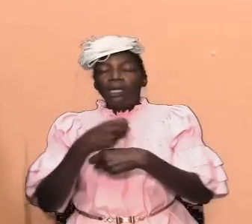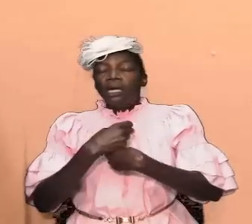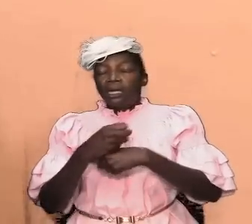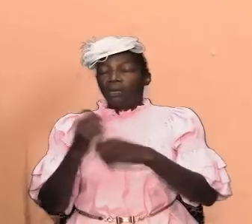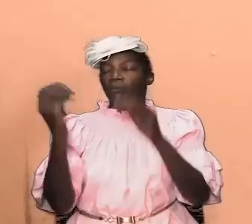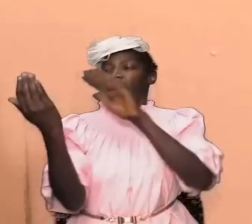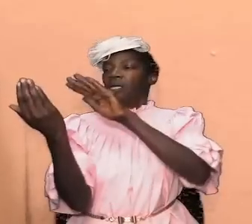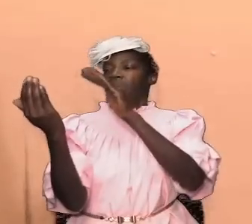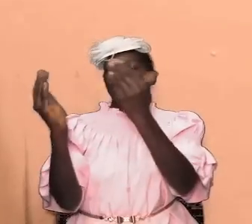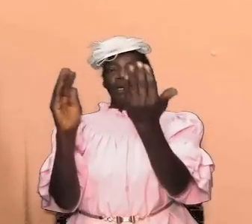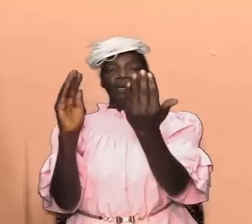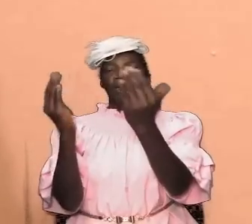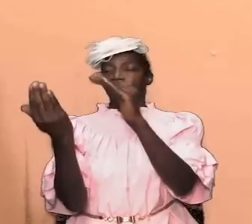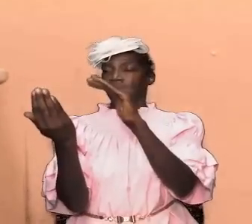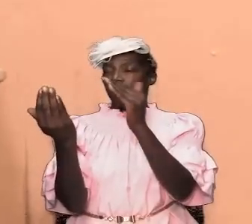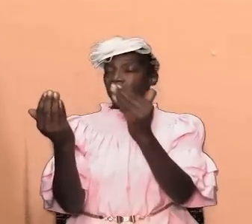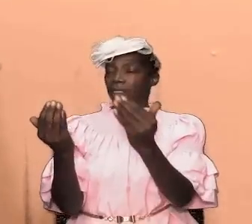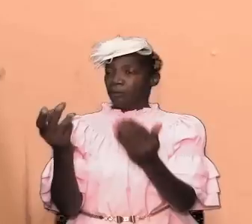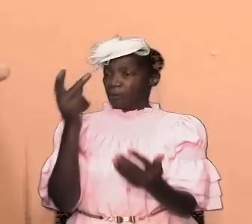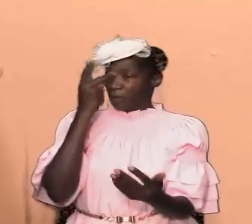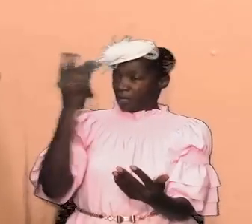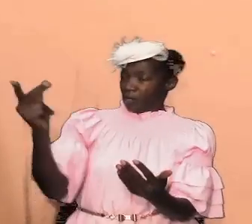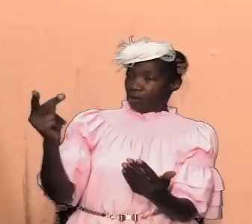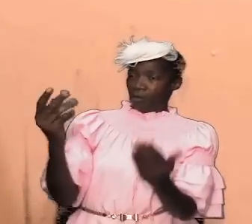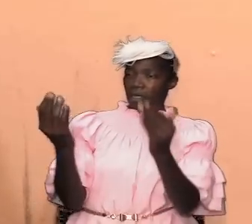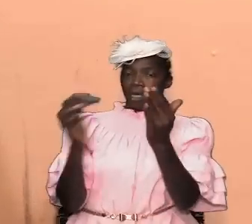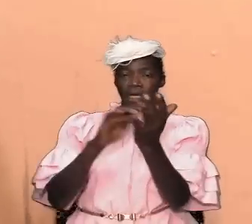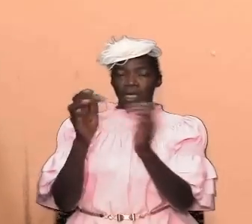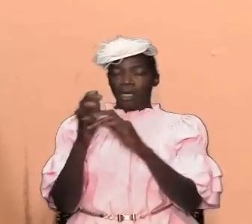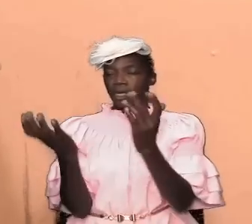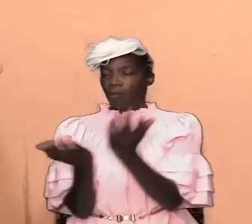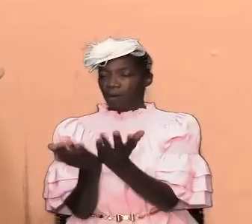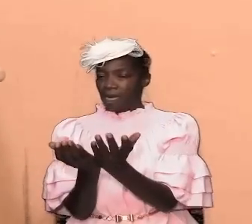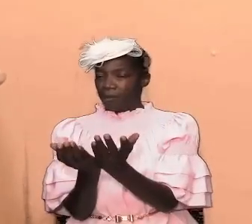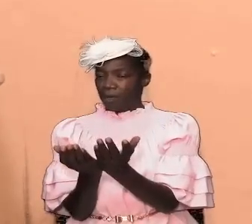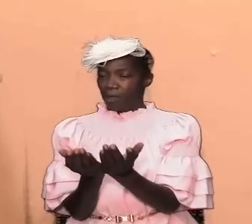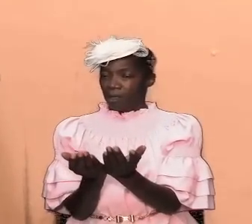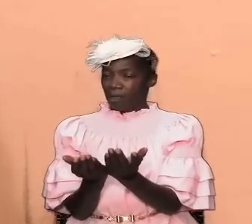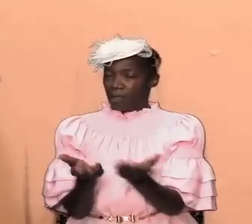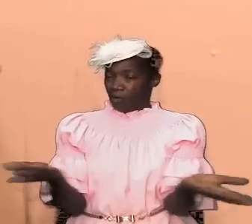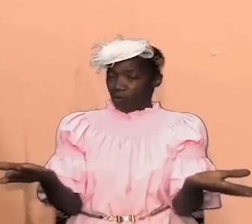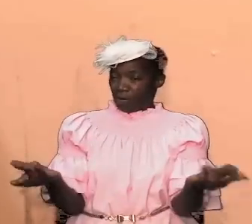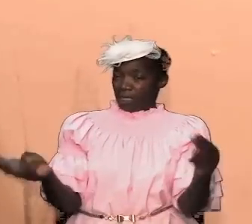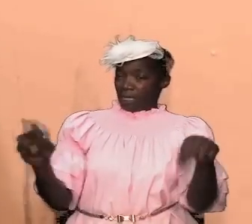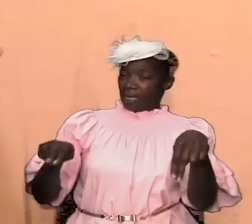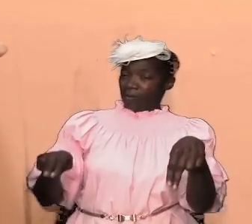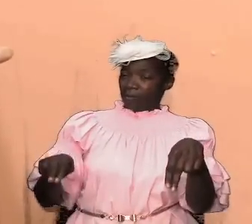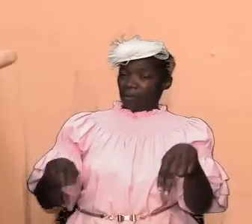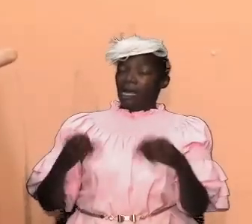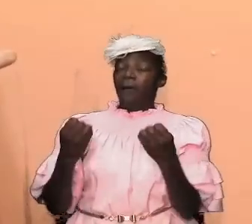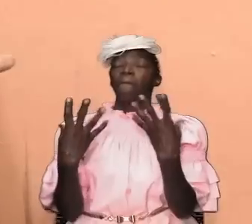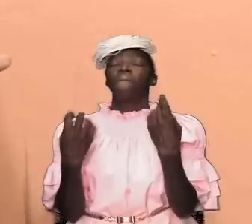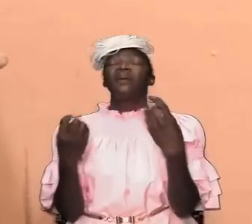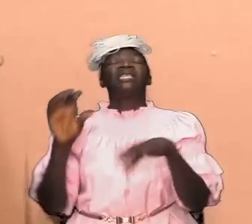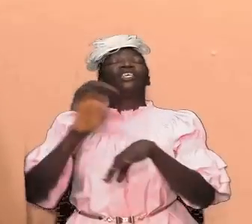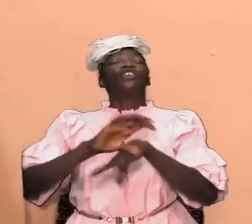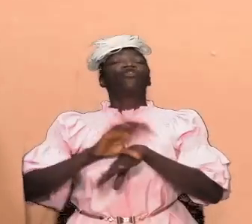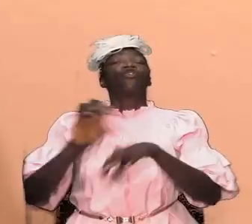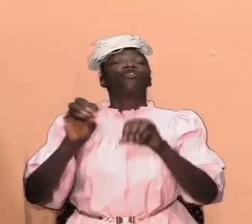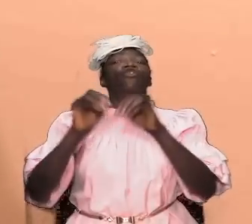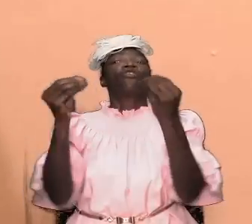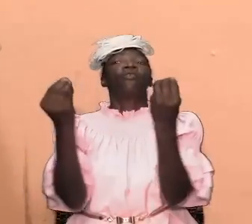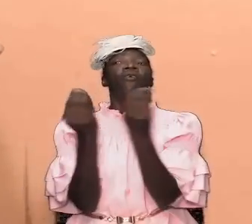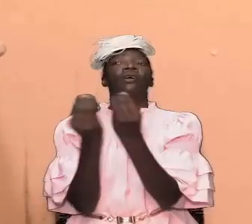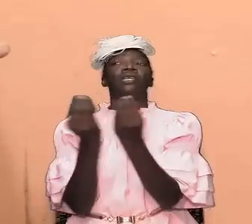comparisons they have looked at the bible and they have looked at what is happening in many church organizations